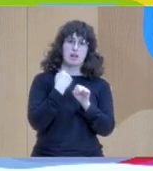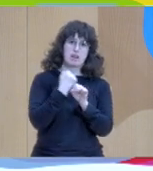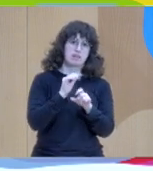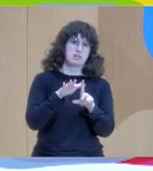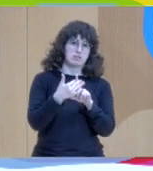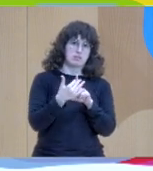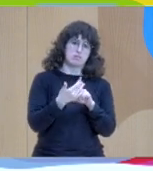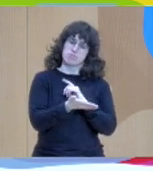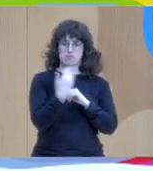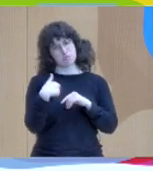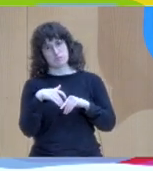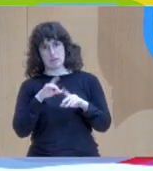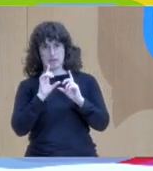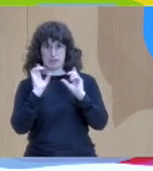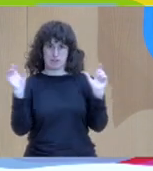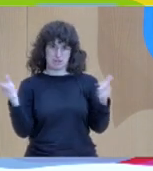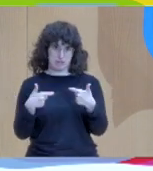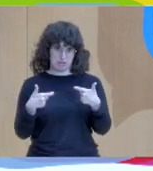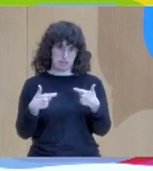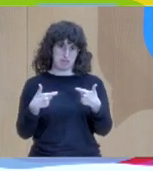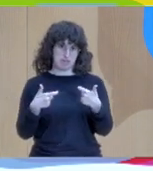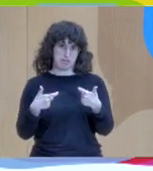we had anticipations with them.